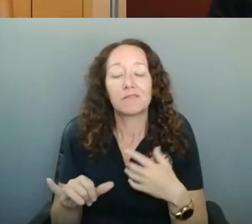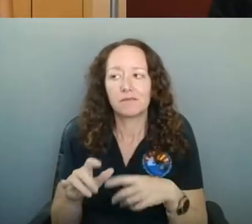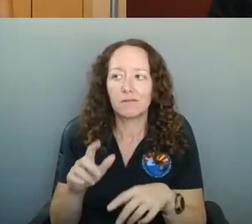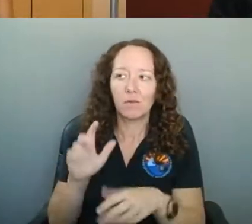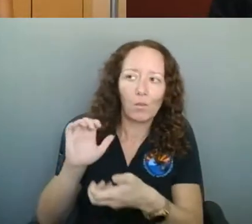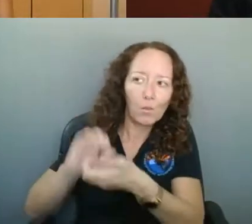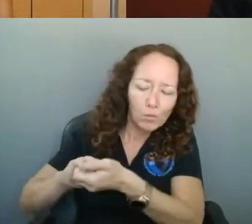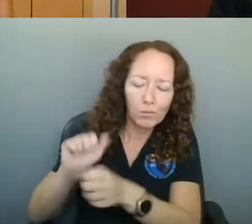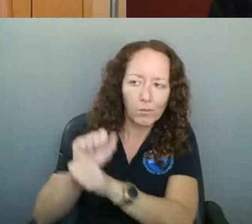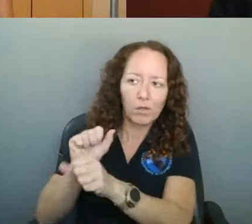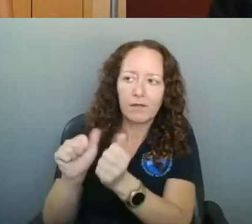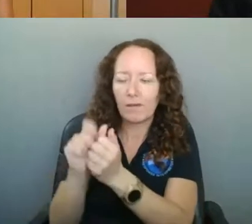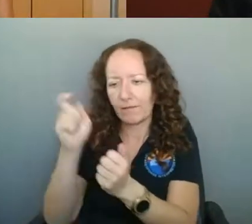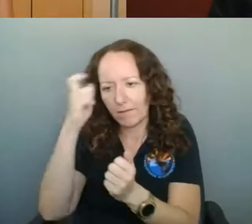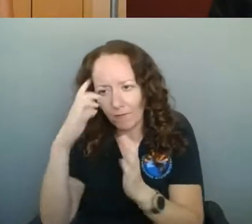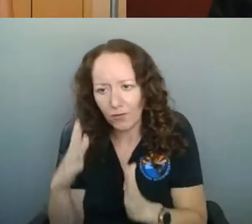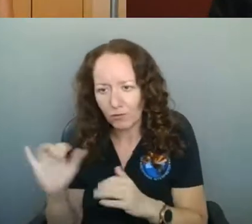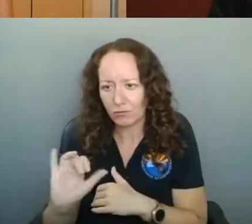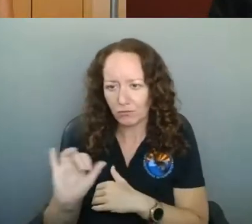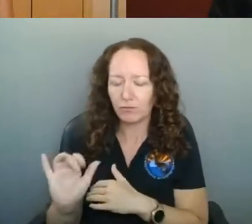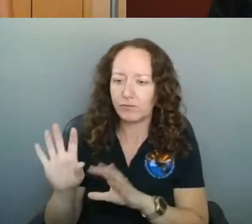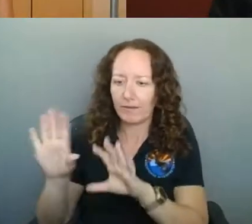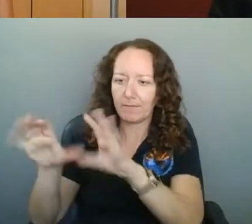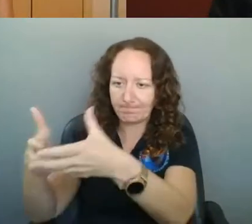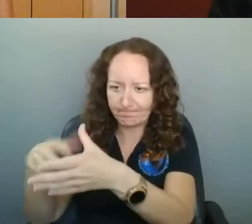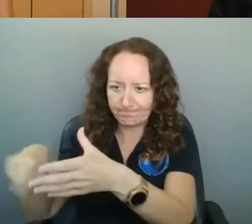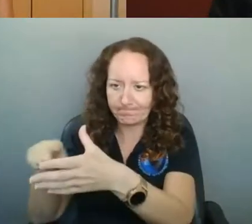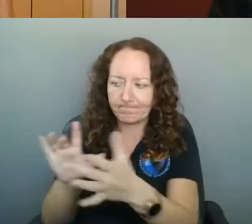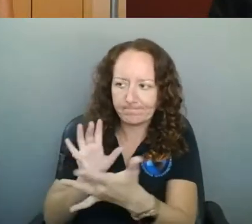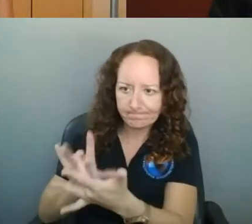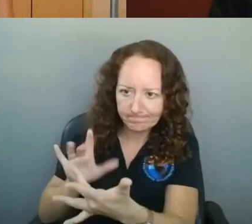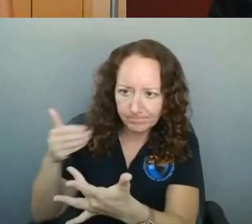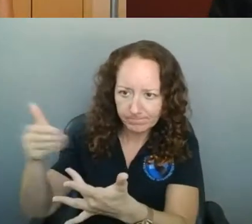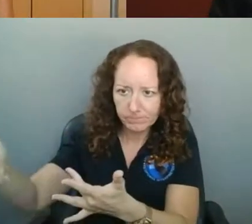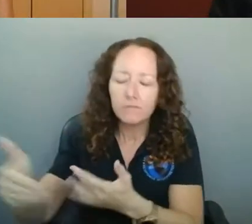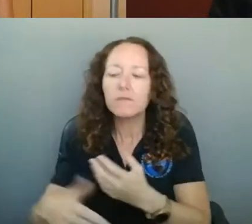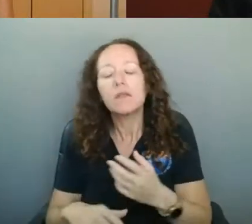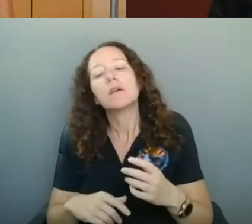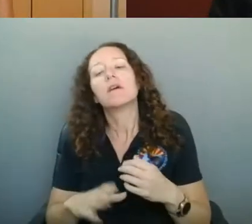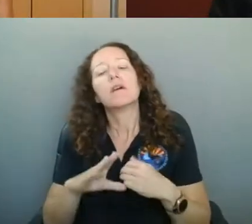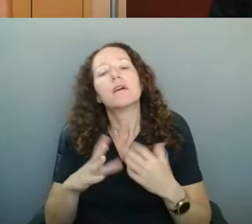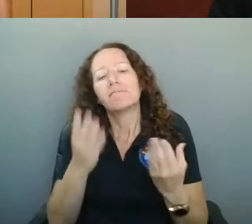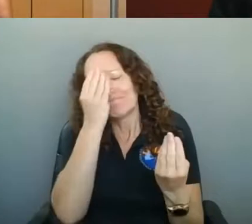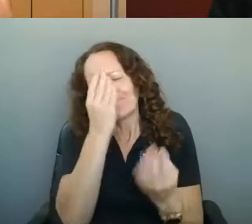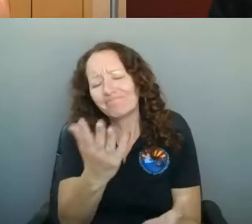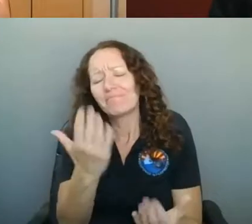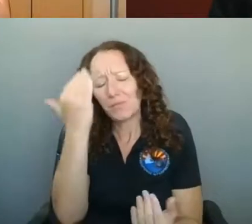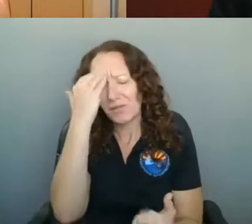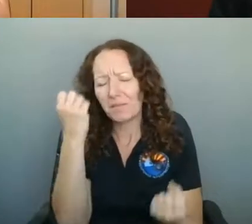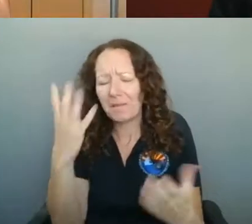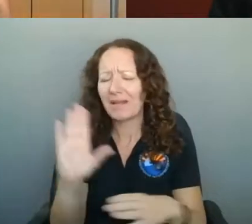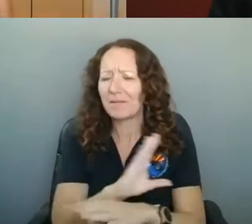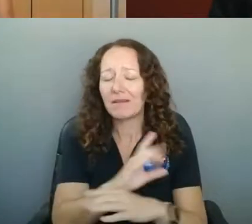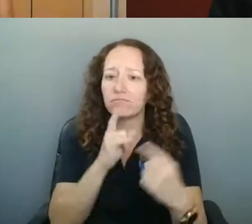you know, I just want to say that we know that there are so many businesses struggling, but we really